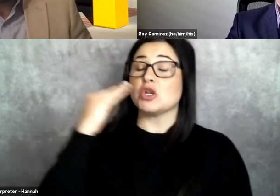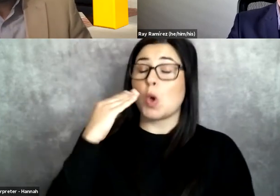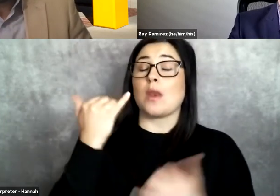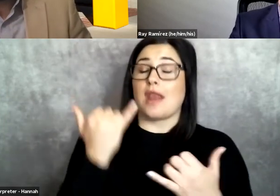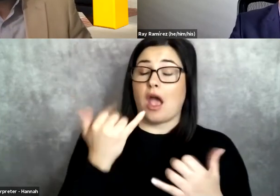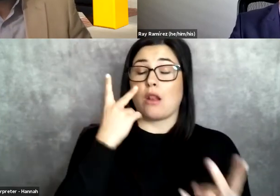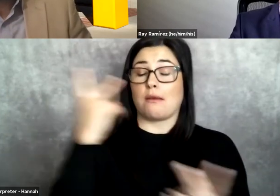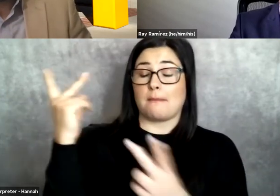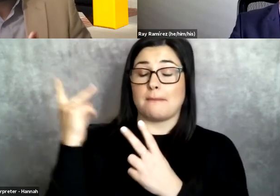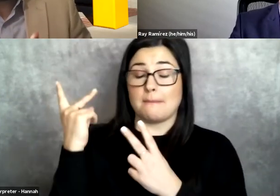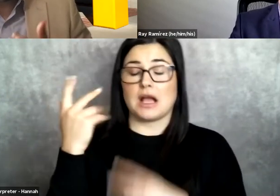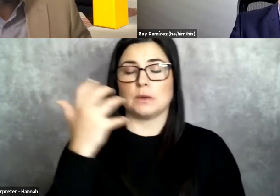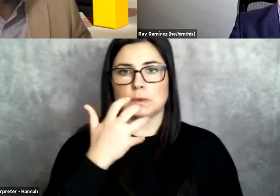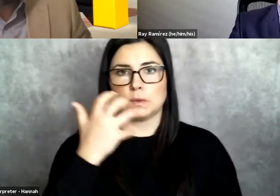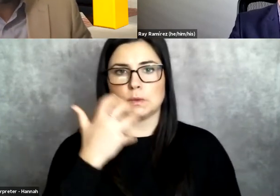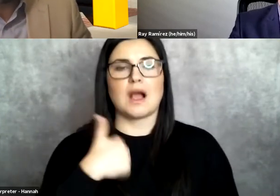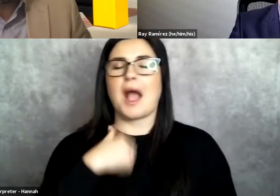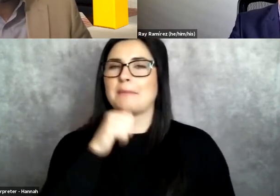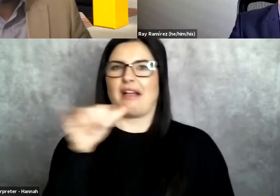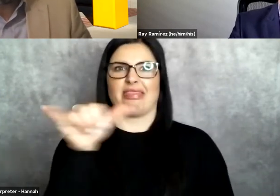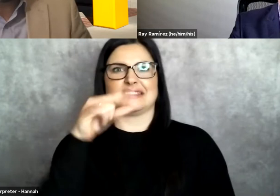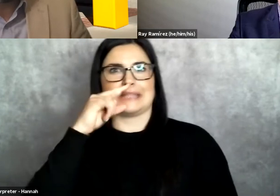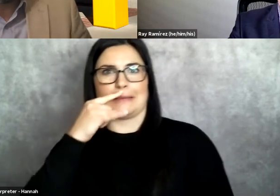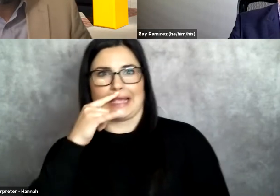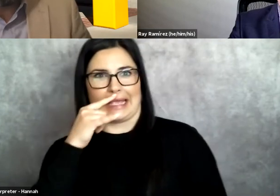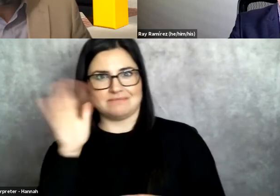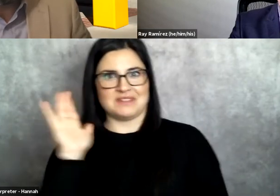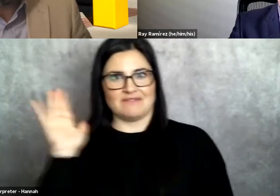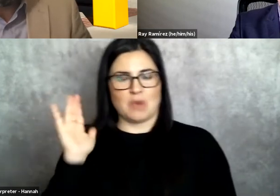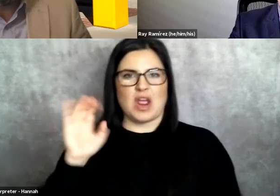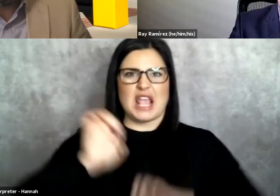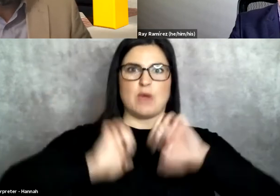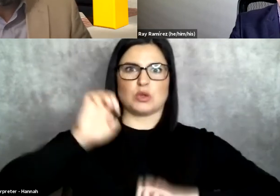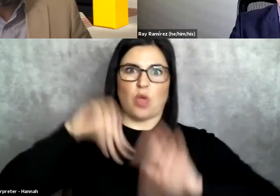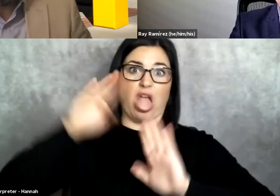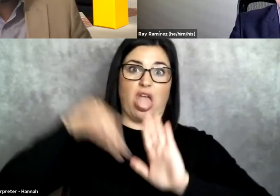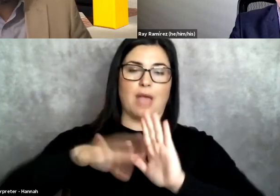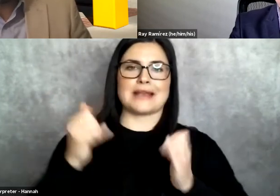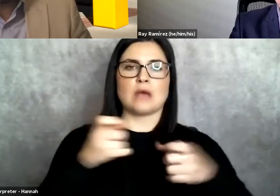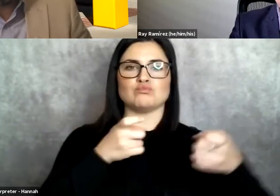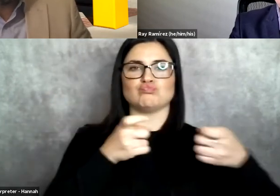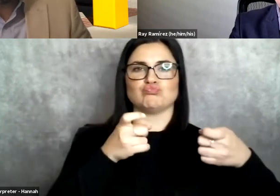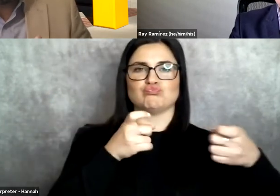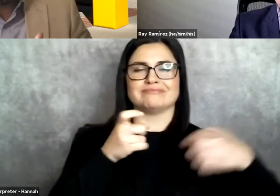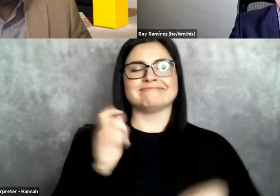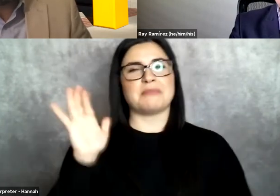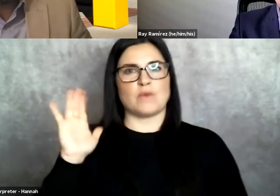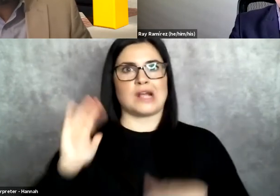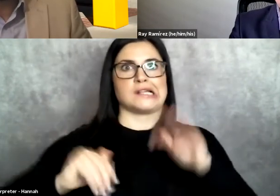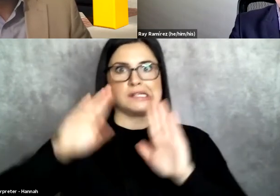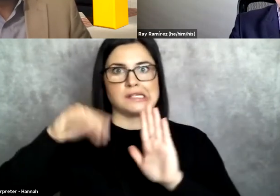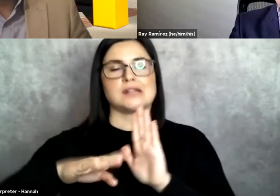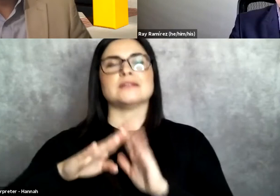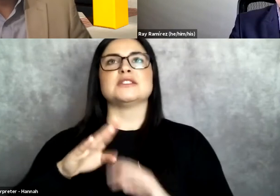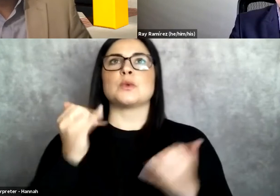I'm not that same kid no more that doesn't have control of his emotions, right? And so being a lot more